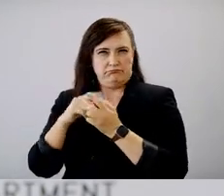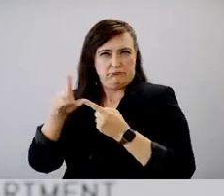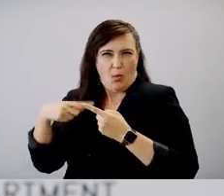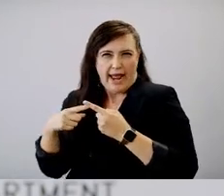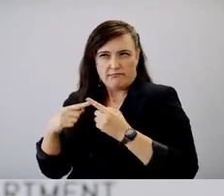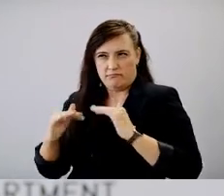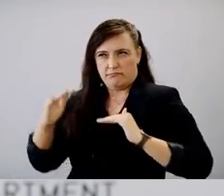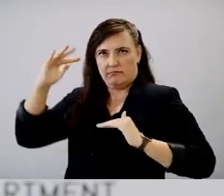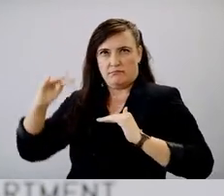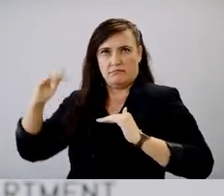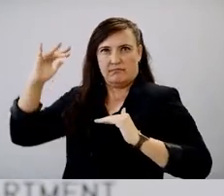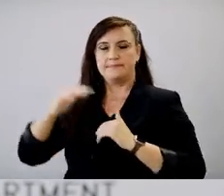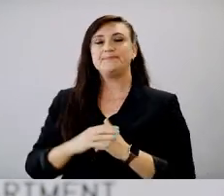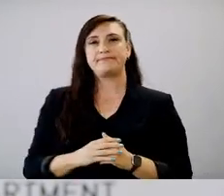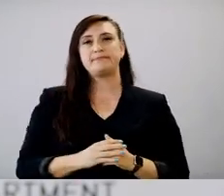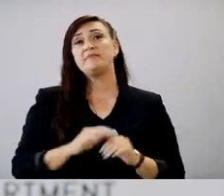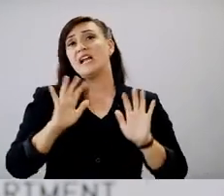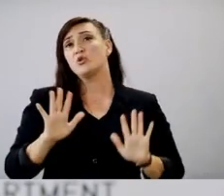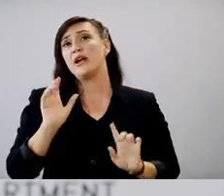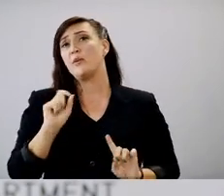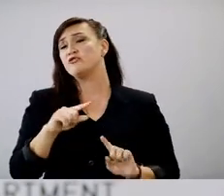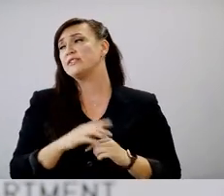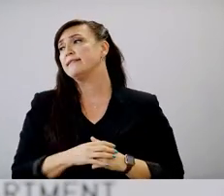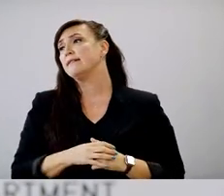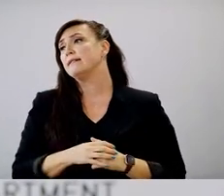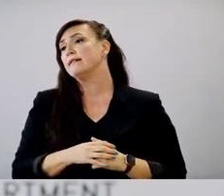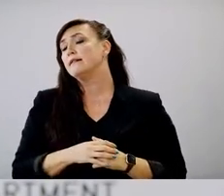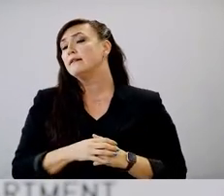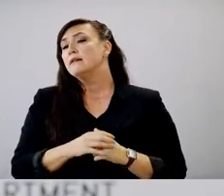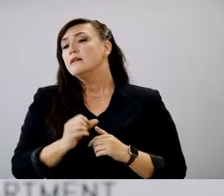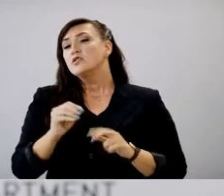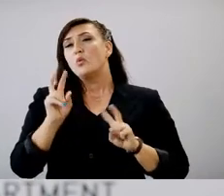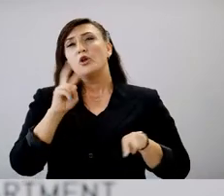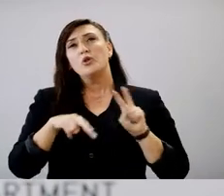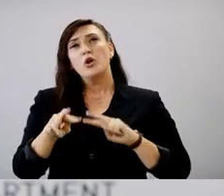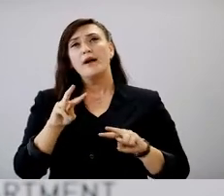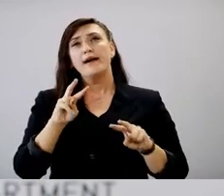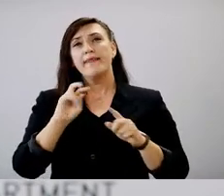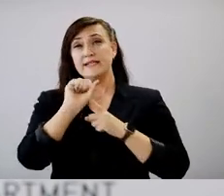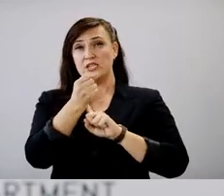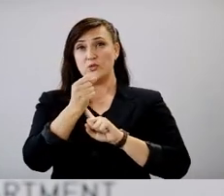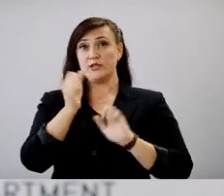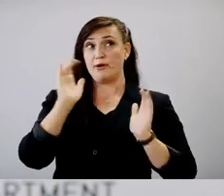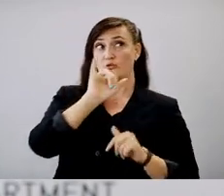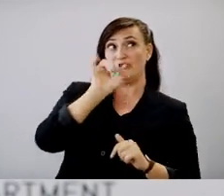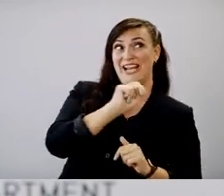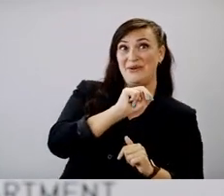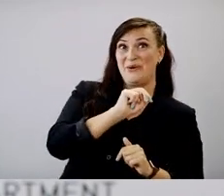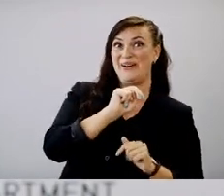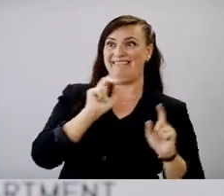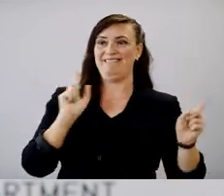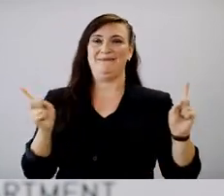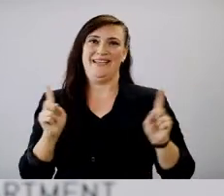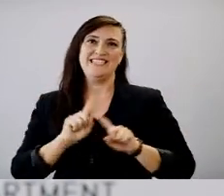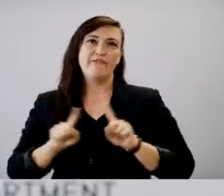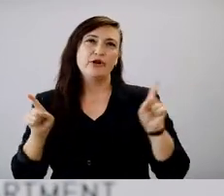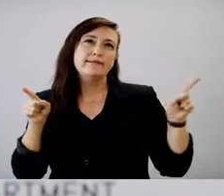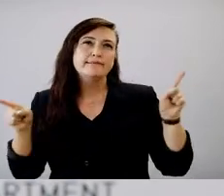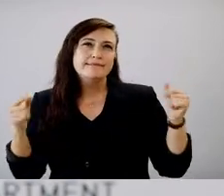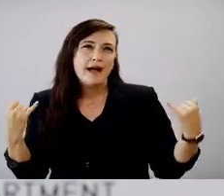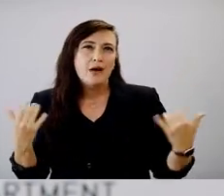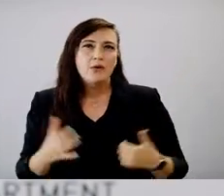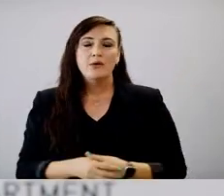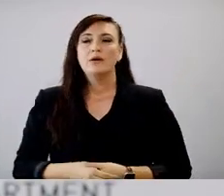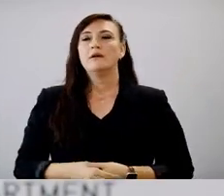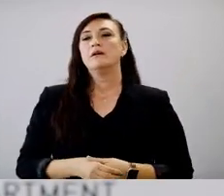And that's a really great question, Howie. I think, um, when you look, we're at a different place than we are in January, just like you pointed out. Um,